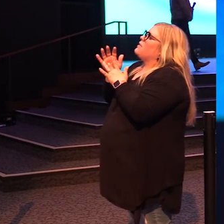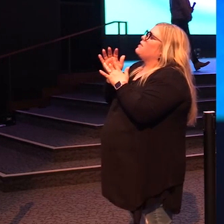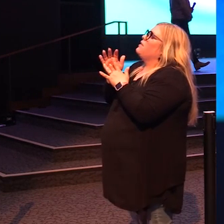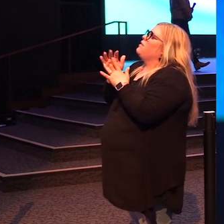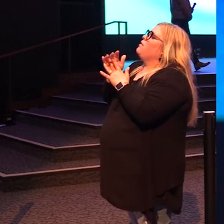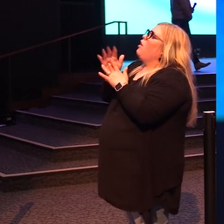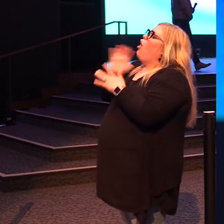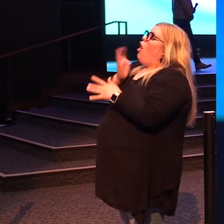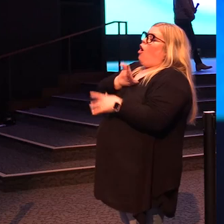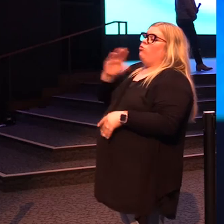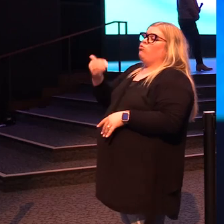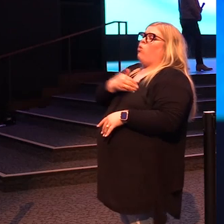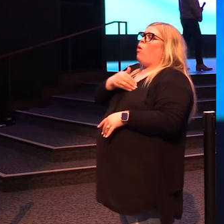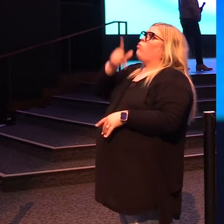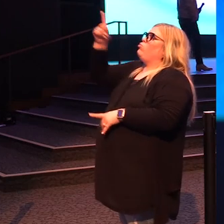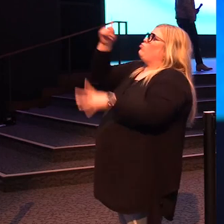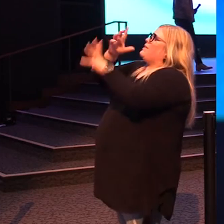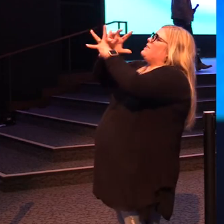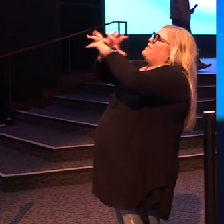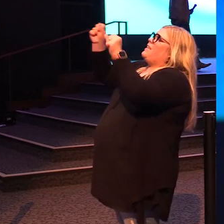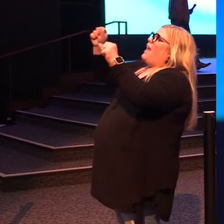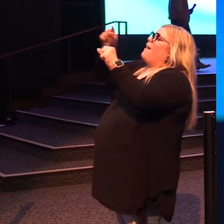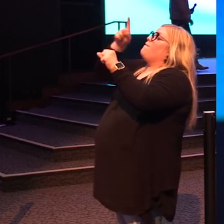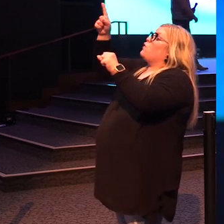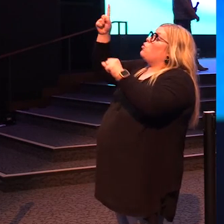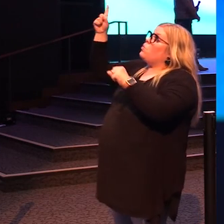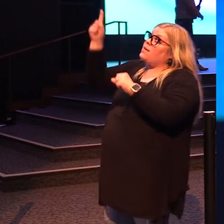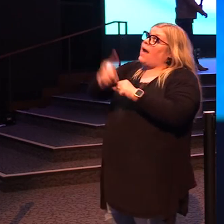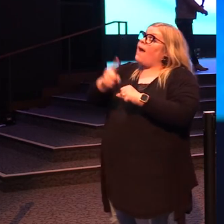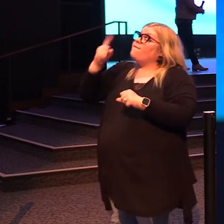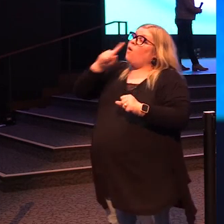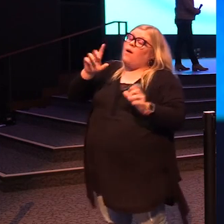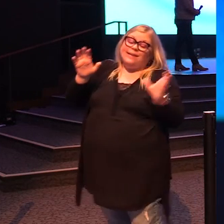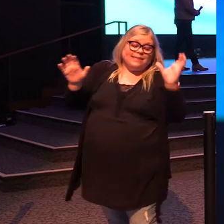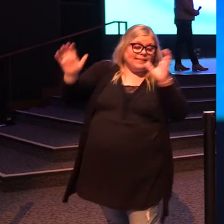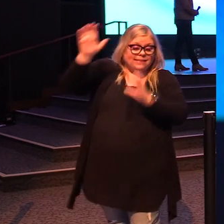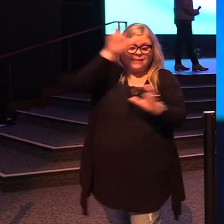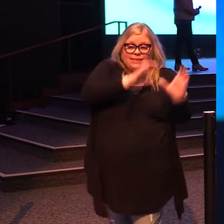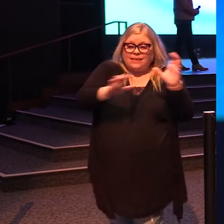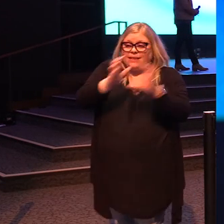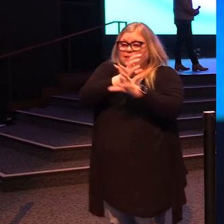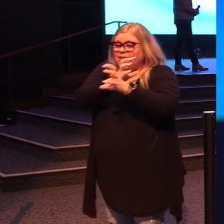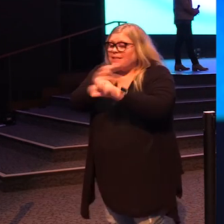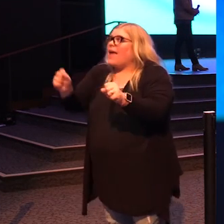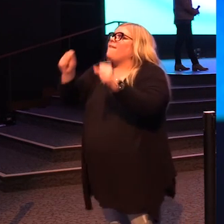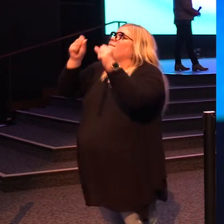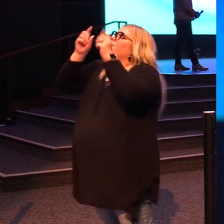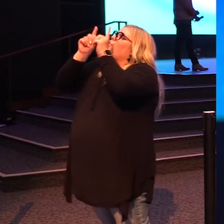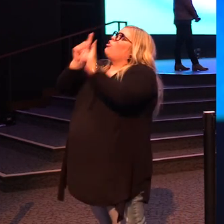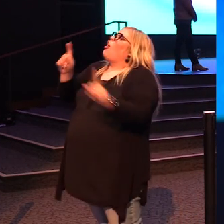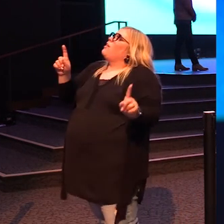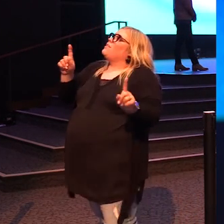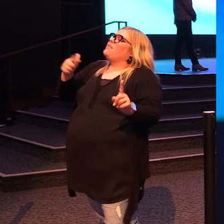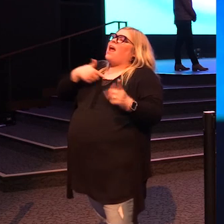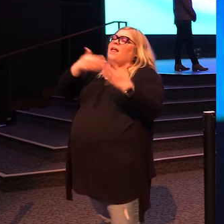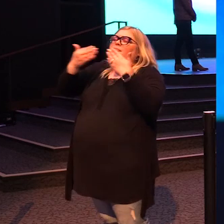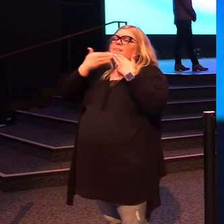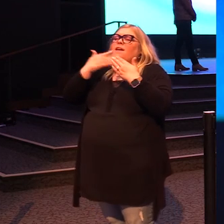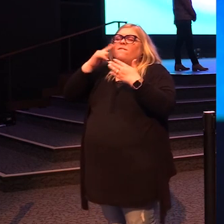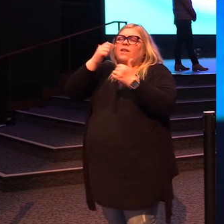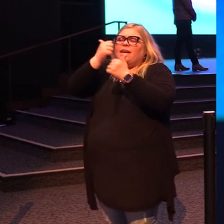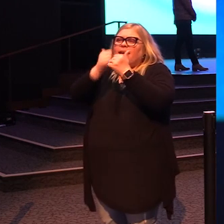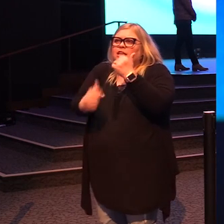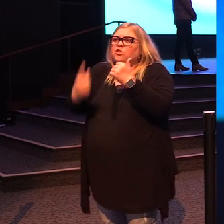save our souls, that you came to seek and save the lost. Today, I thank you for every lost one